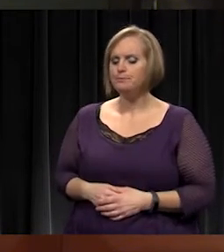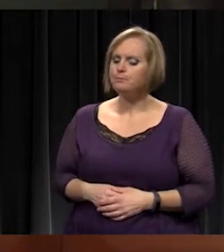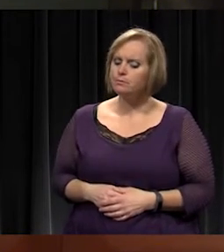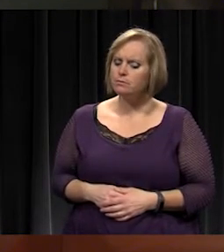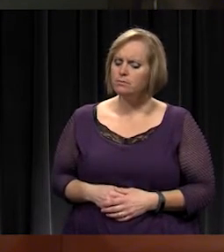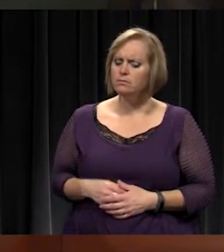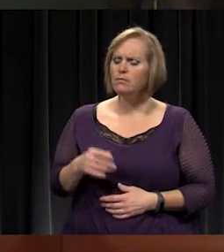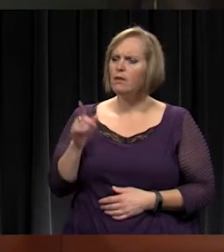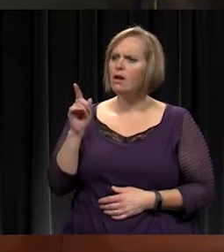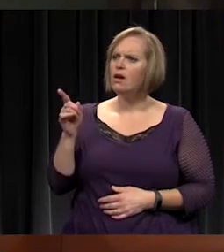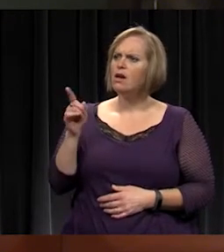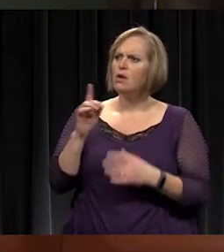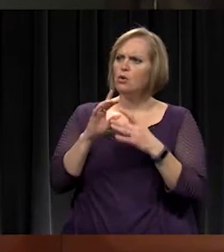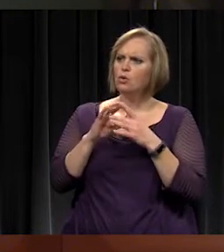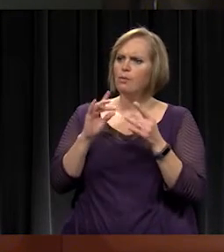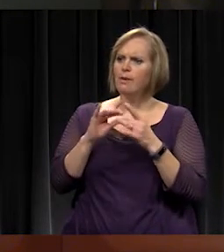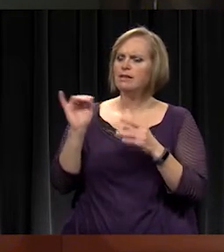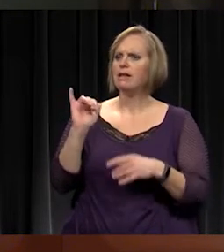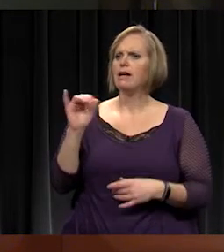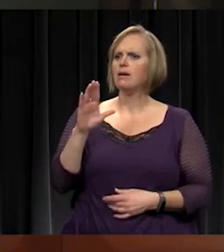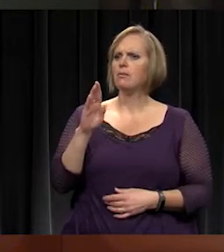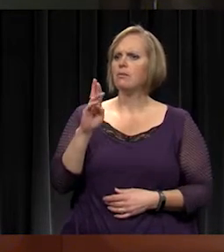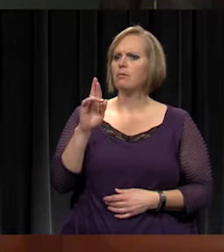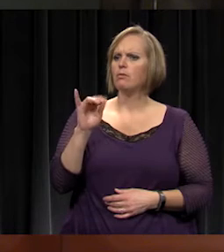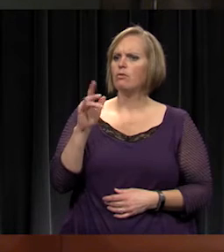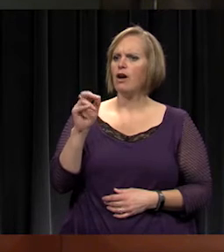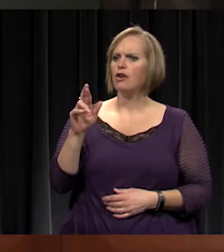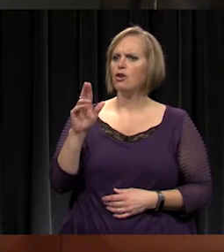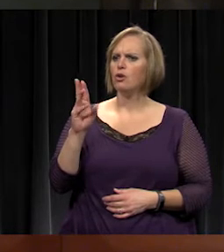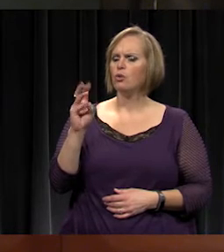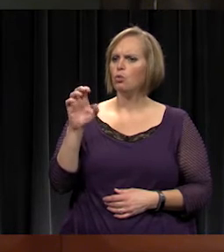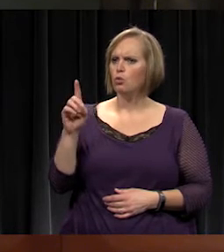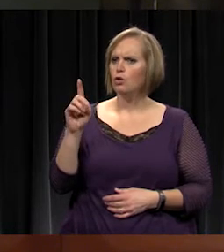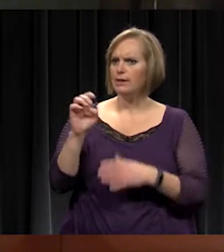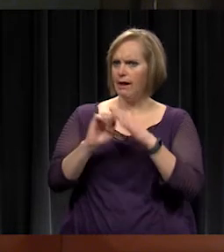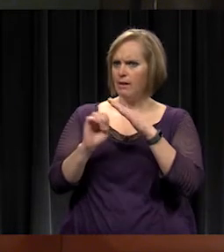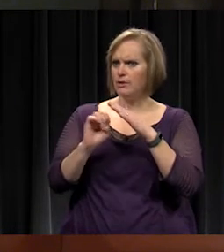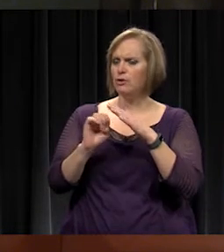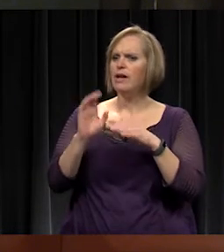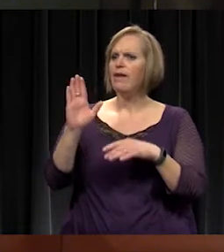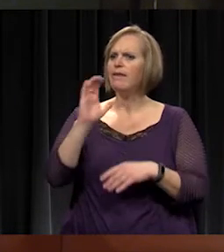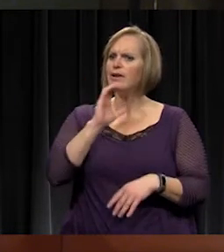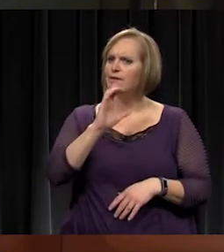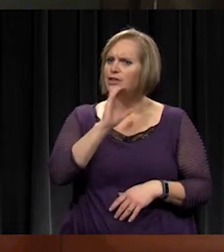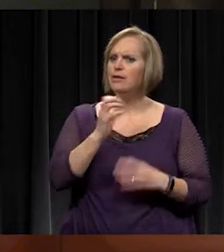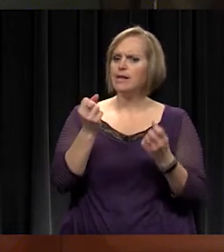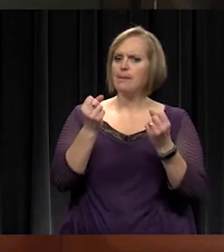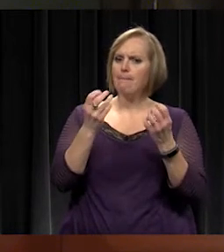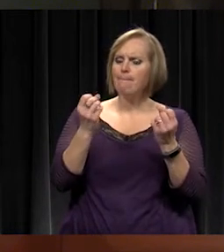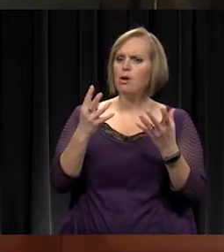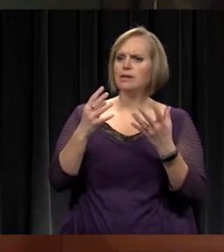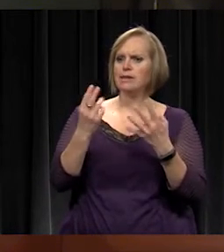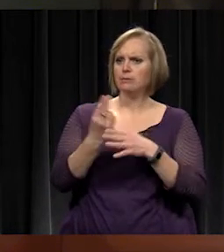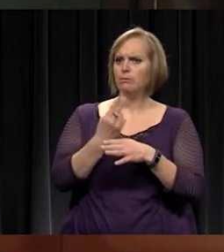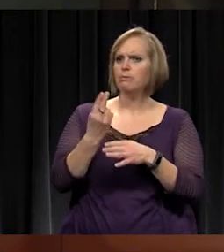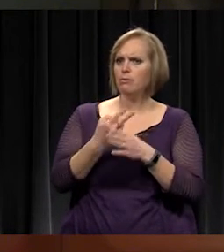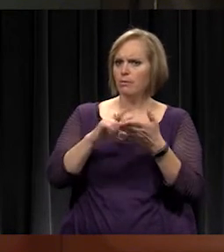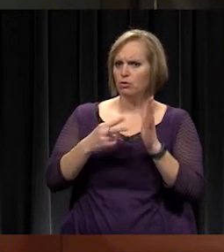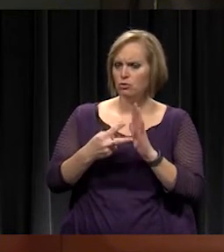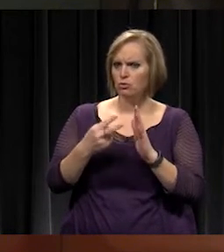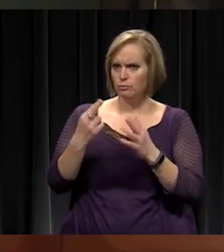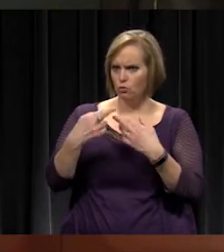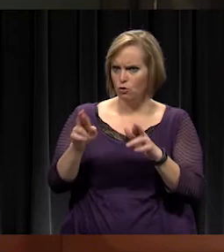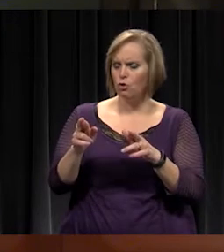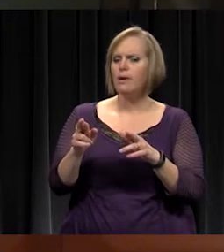mentioned, uh, like Briarwood Elementary's, uh, cafeteria that's a multi-purpose room and they do plays and all that in there. If